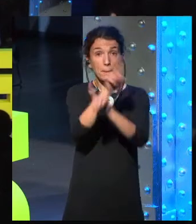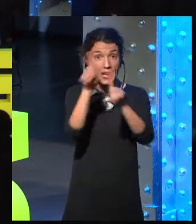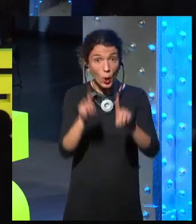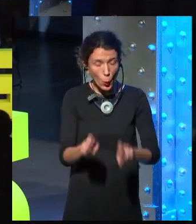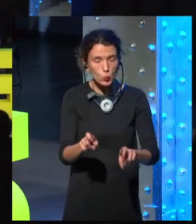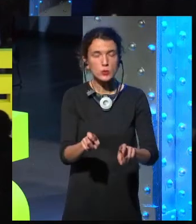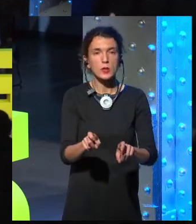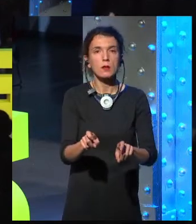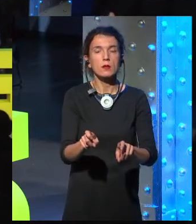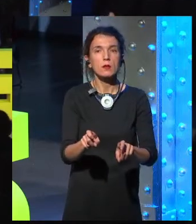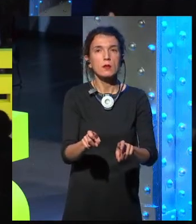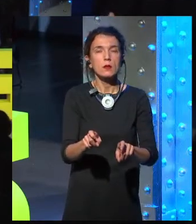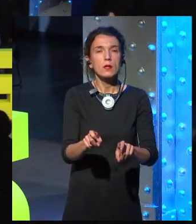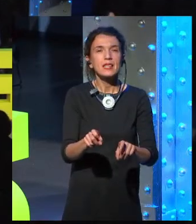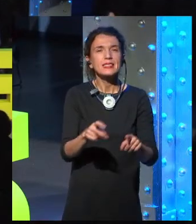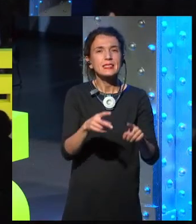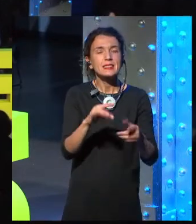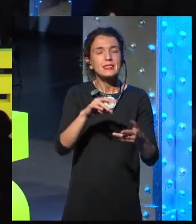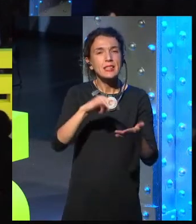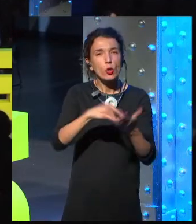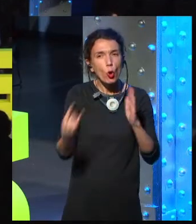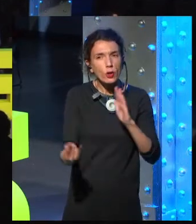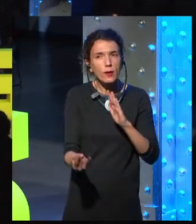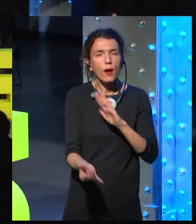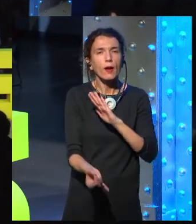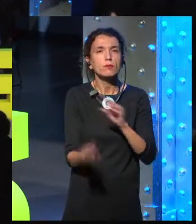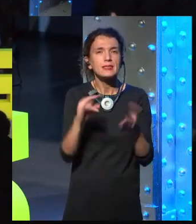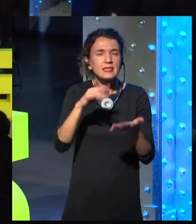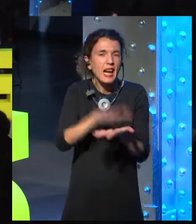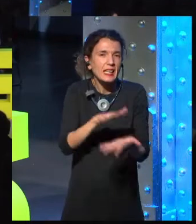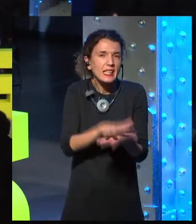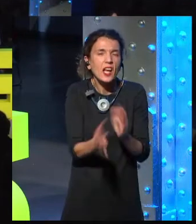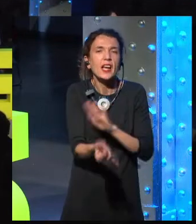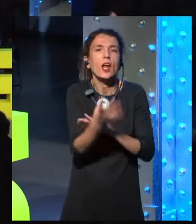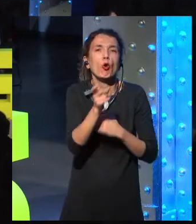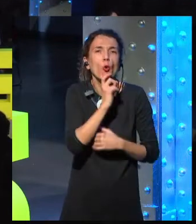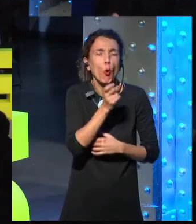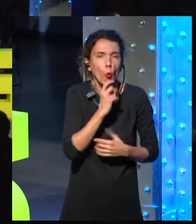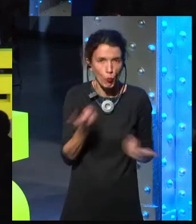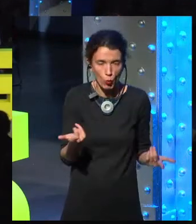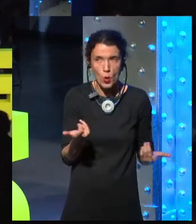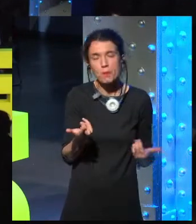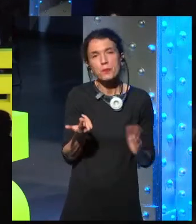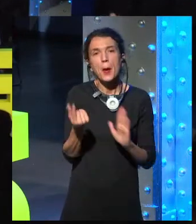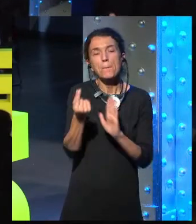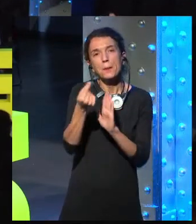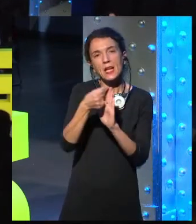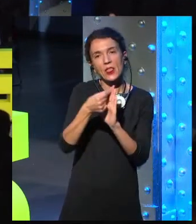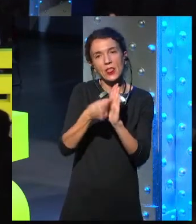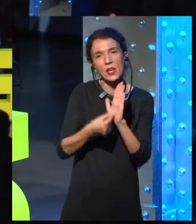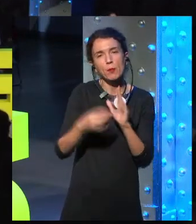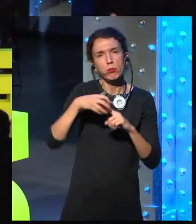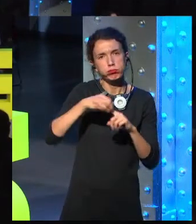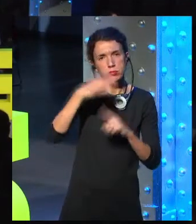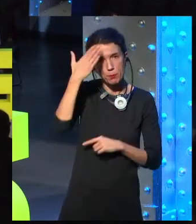When I was looking at some of this, there were some principles that were set forth to design things that work well alongside us, not cause